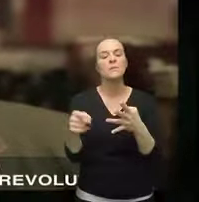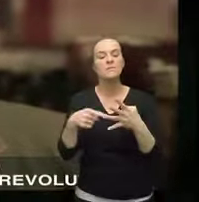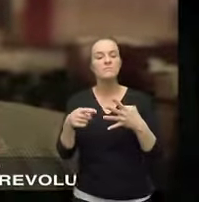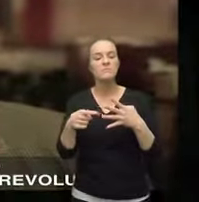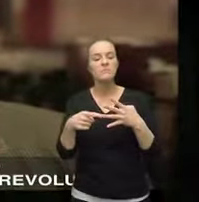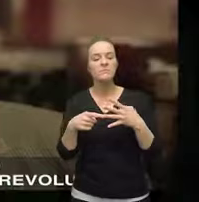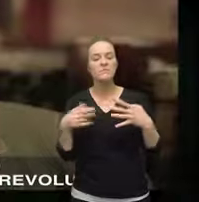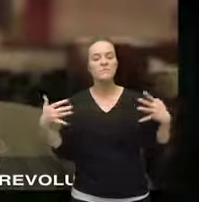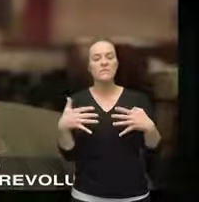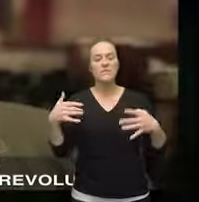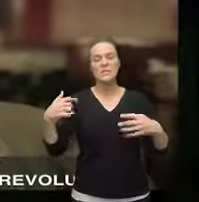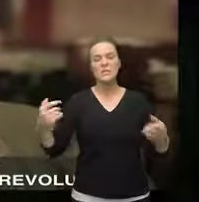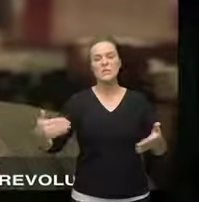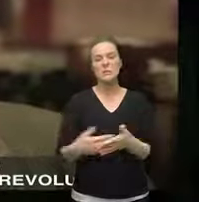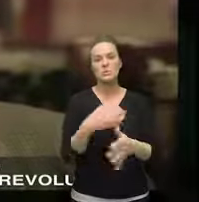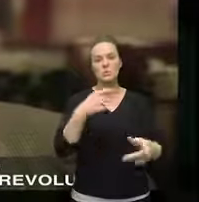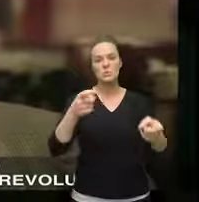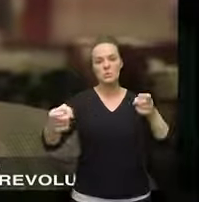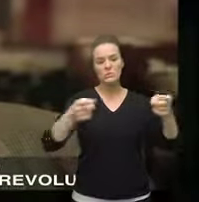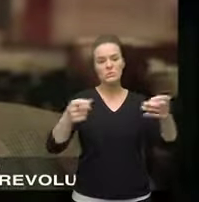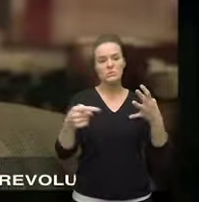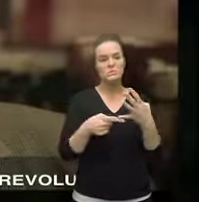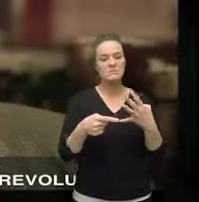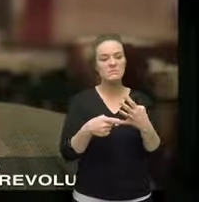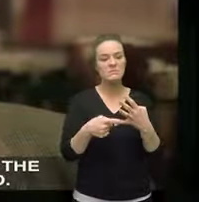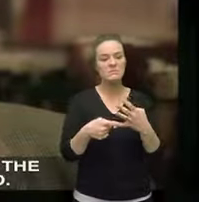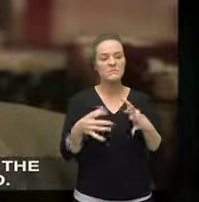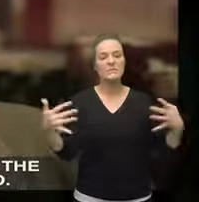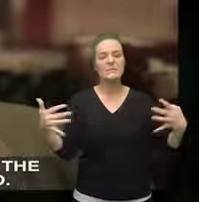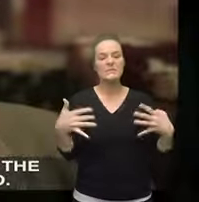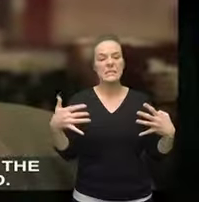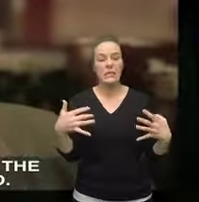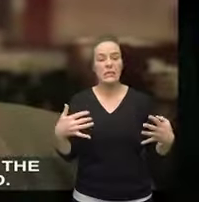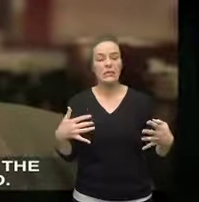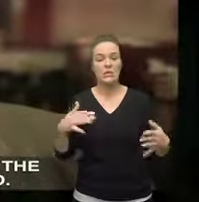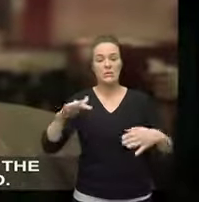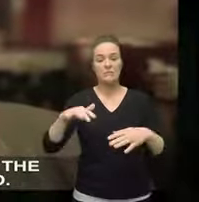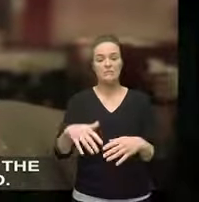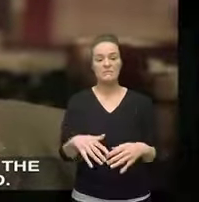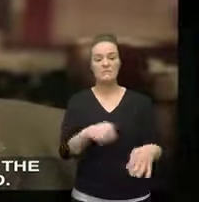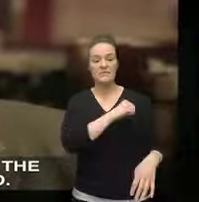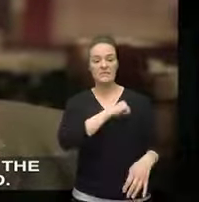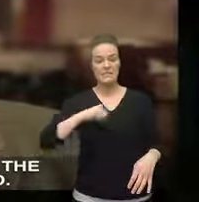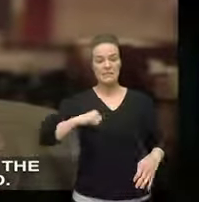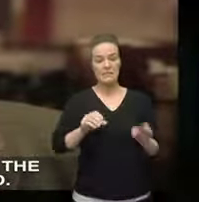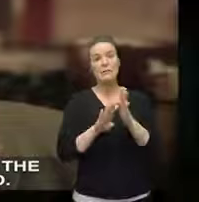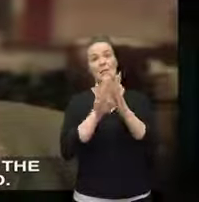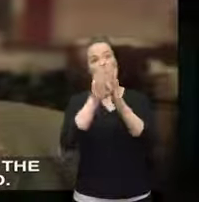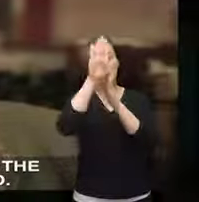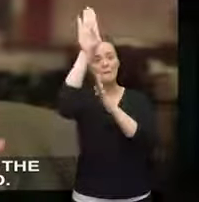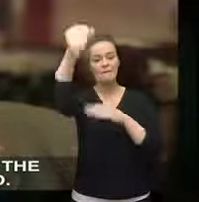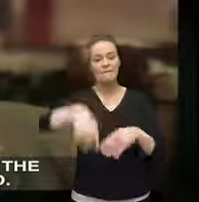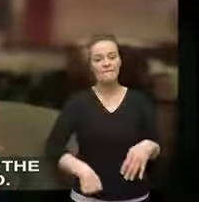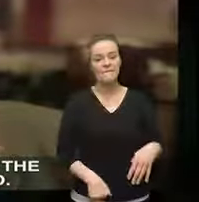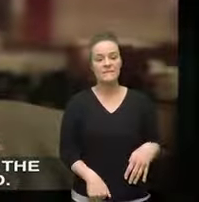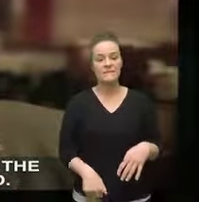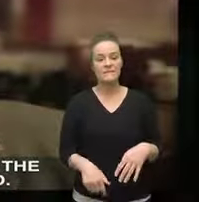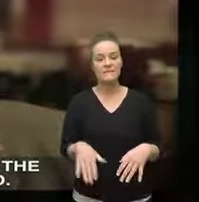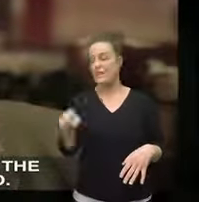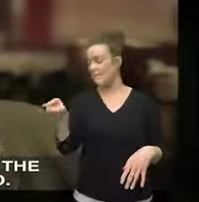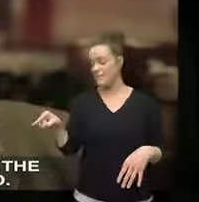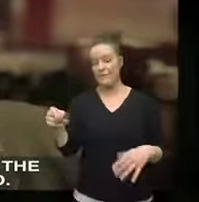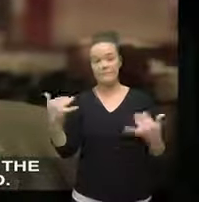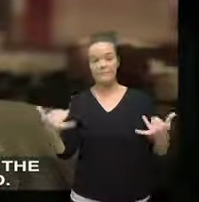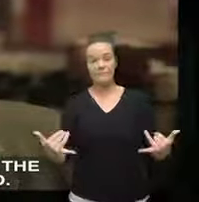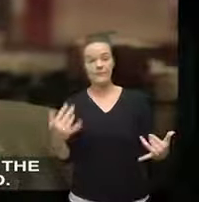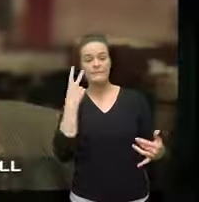people who are still devoted to the original principles of the revolution saw as developing out of the